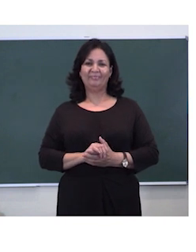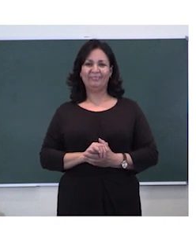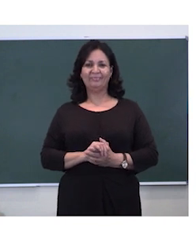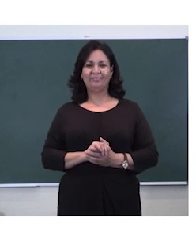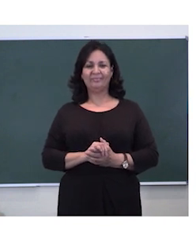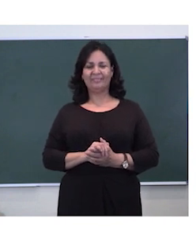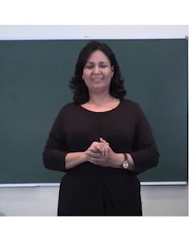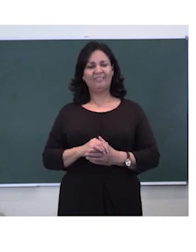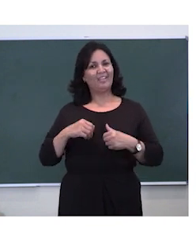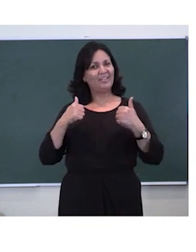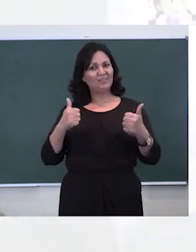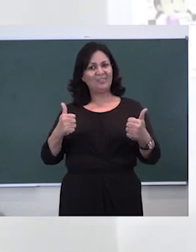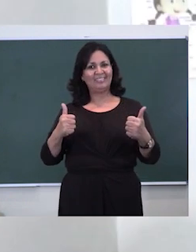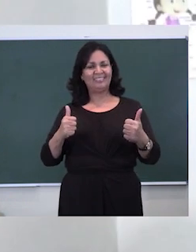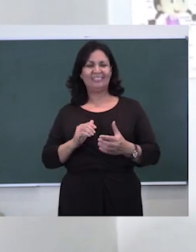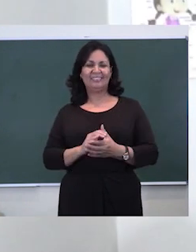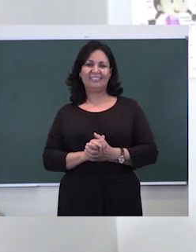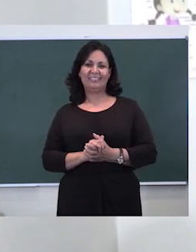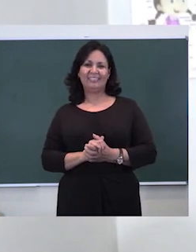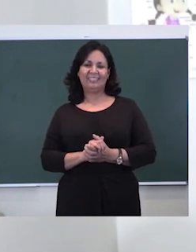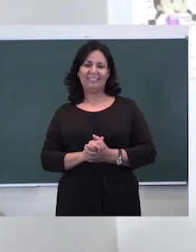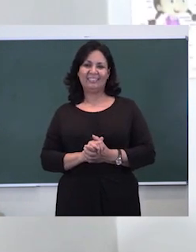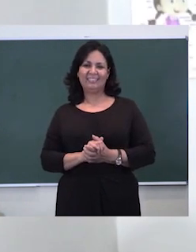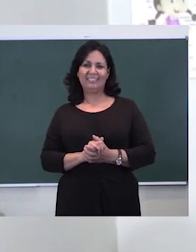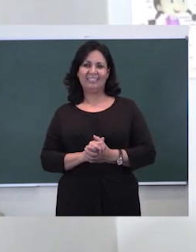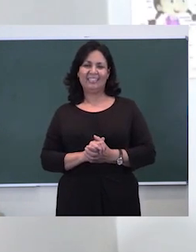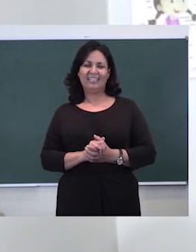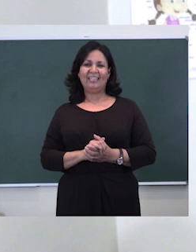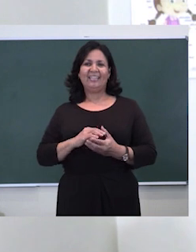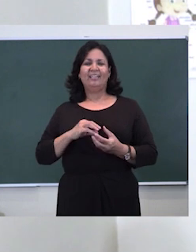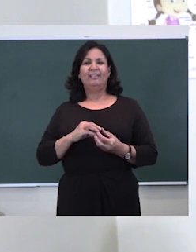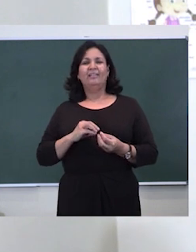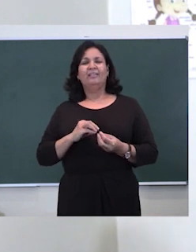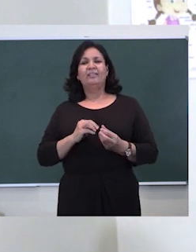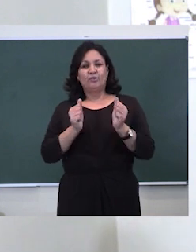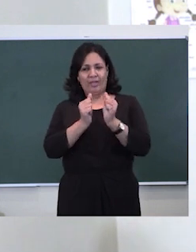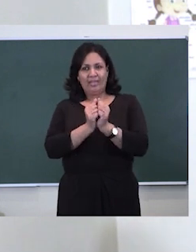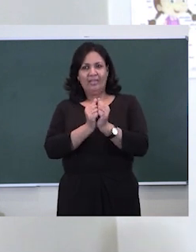Very good. Now let us count together. Zero.